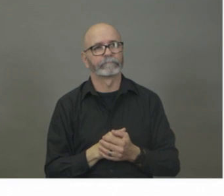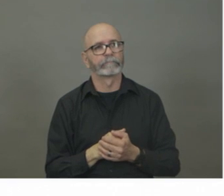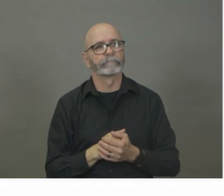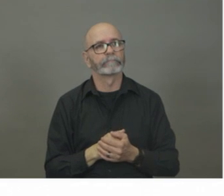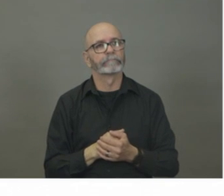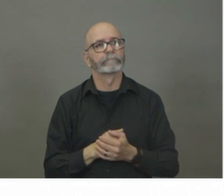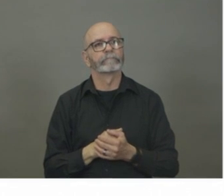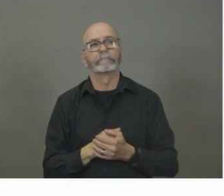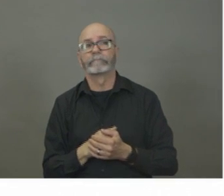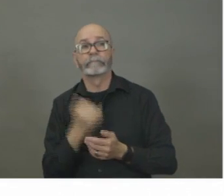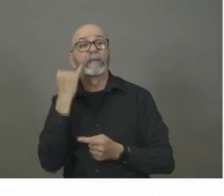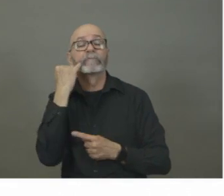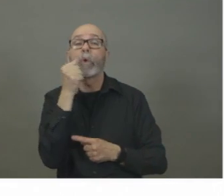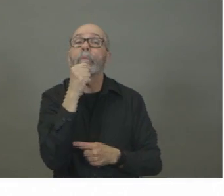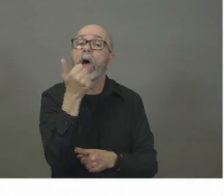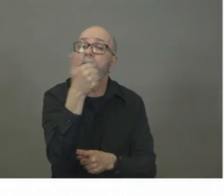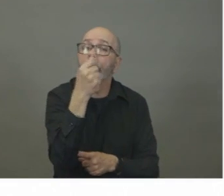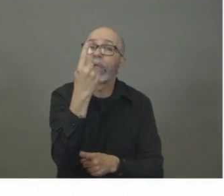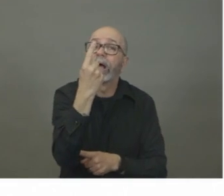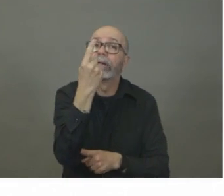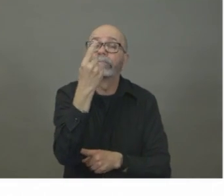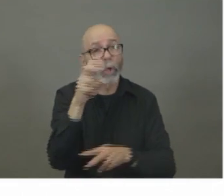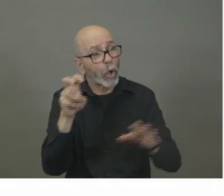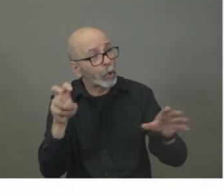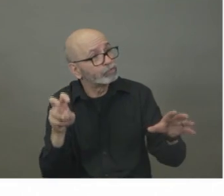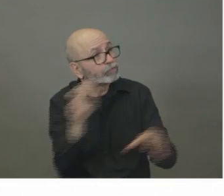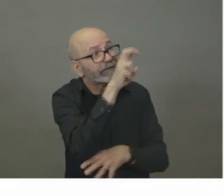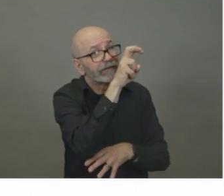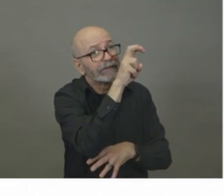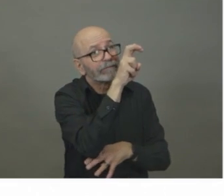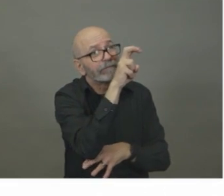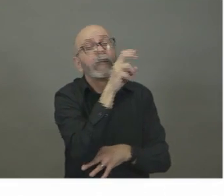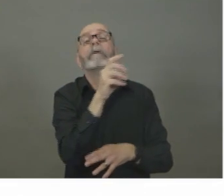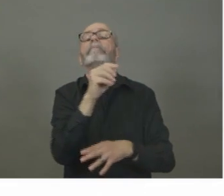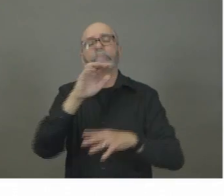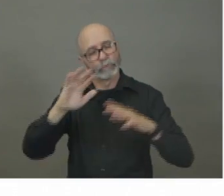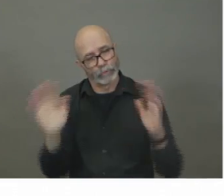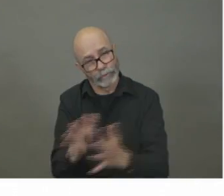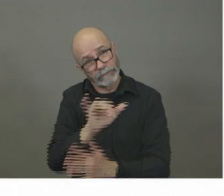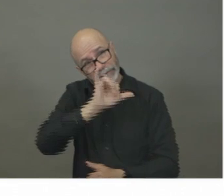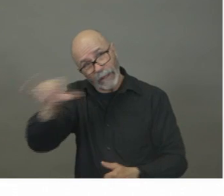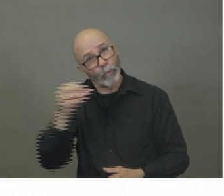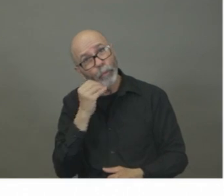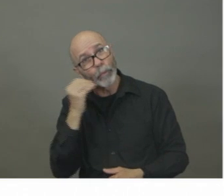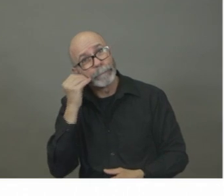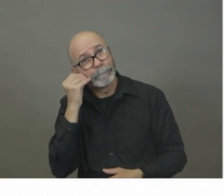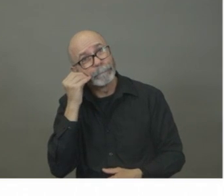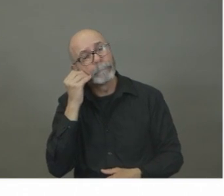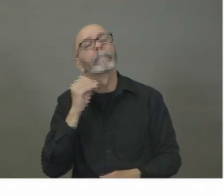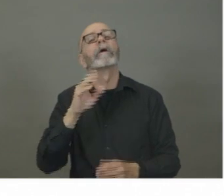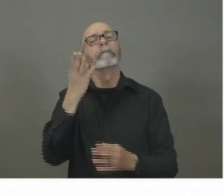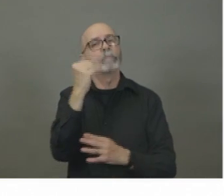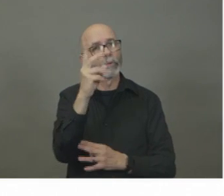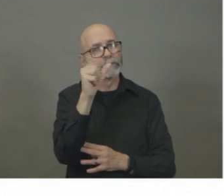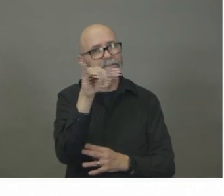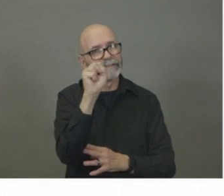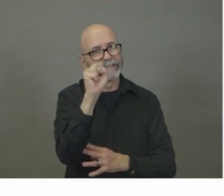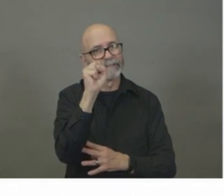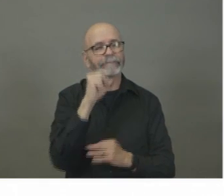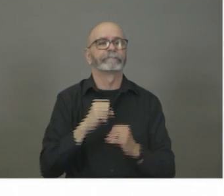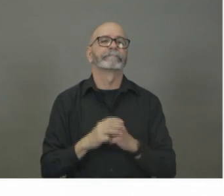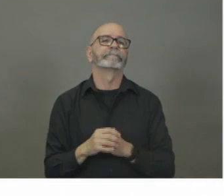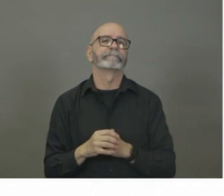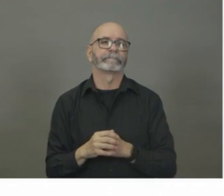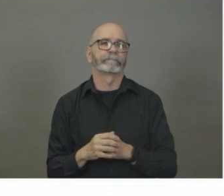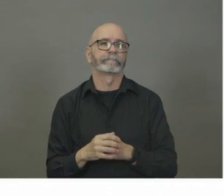uh, other activity with inside the school system. So PE days, all of those other committees that were set up are all being shut down. They will